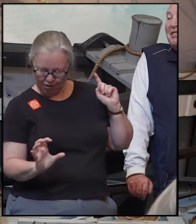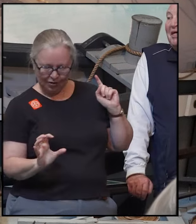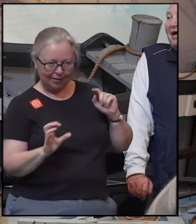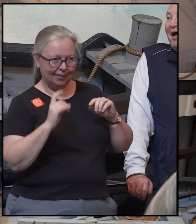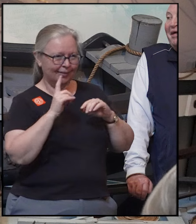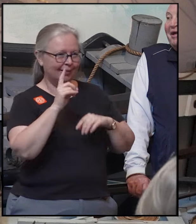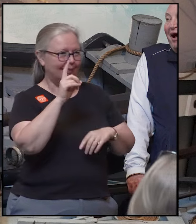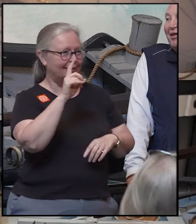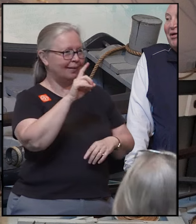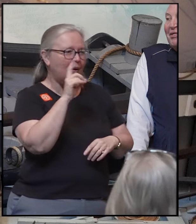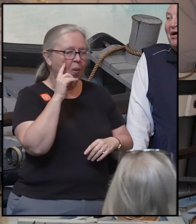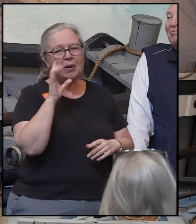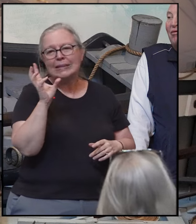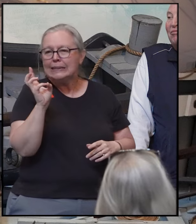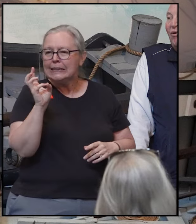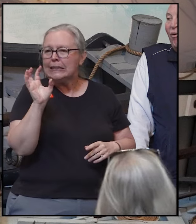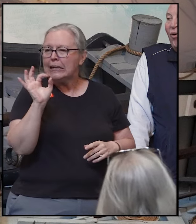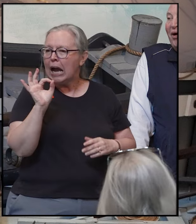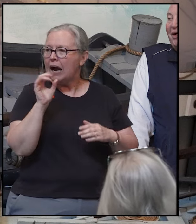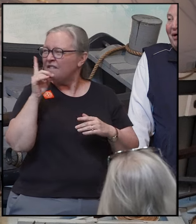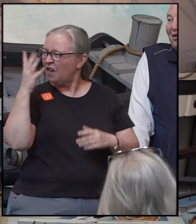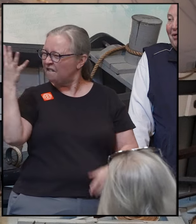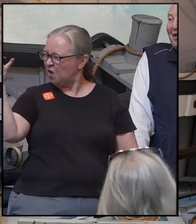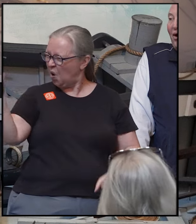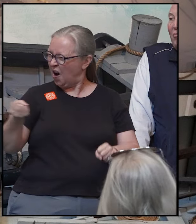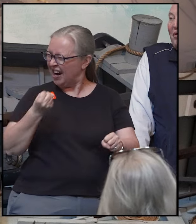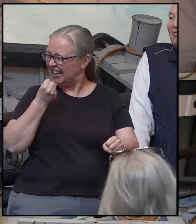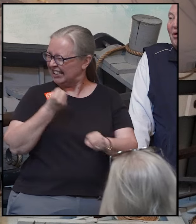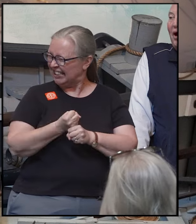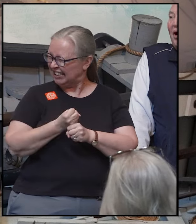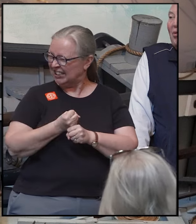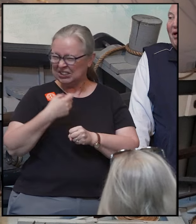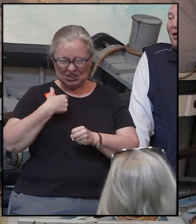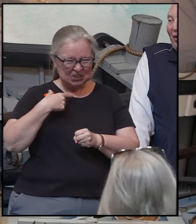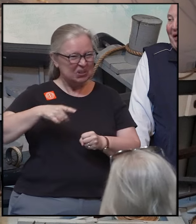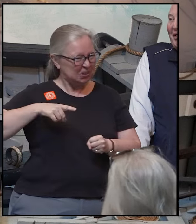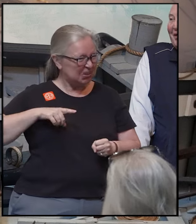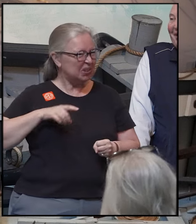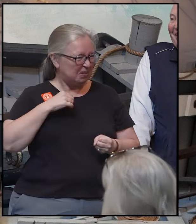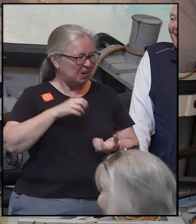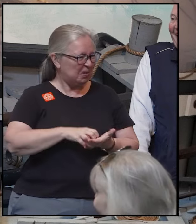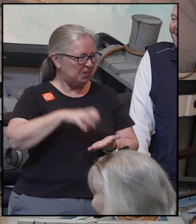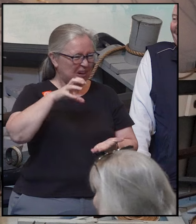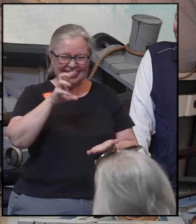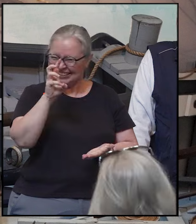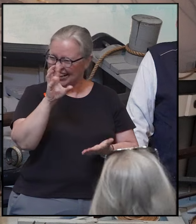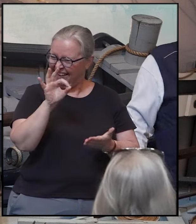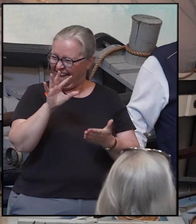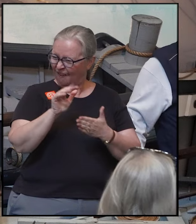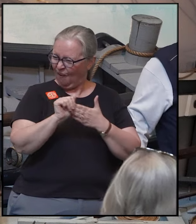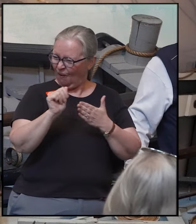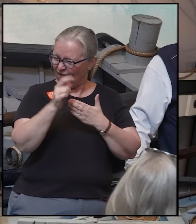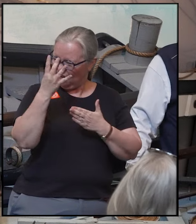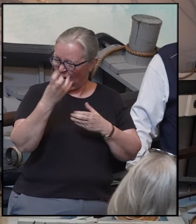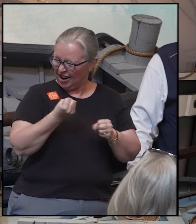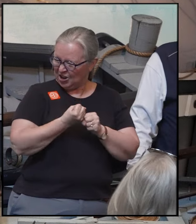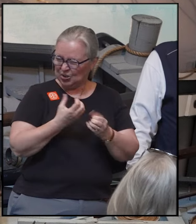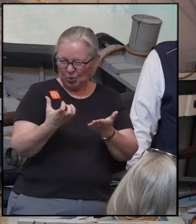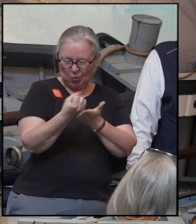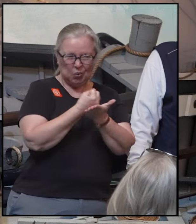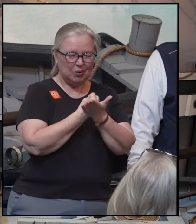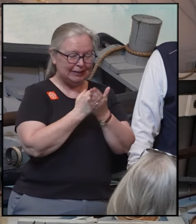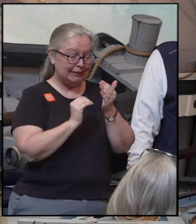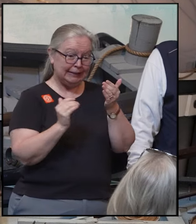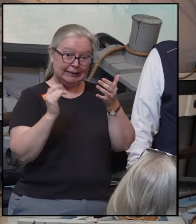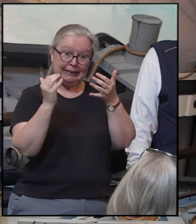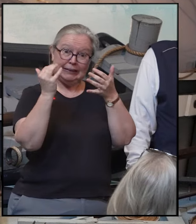$69 for four years. I hope you feel pretty rich, okay? Up the scale to